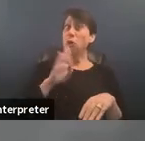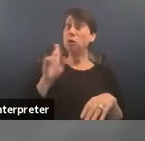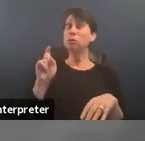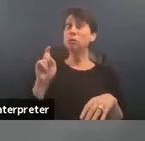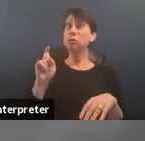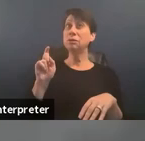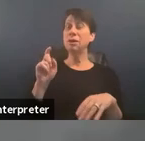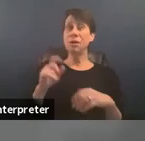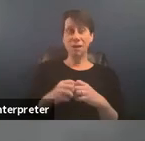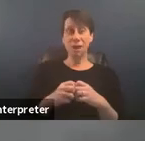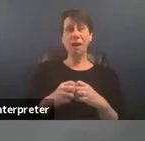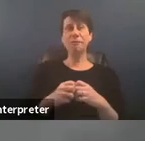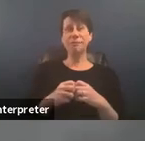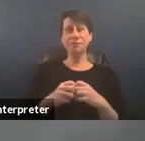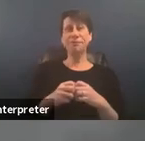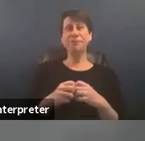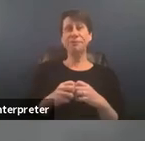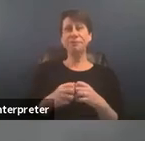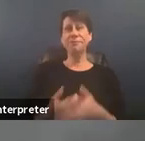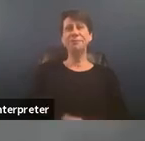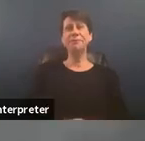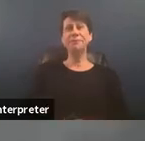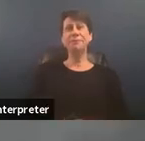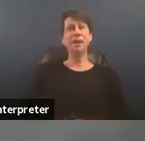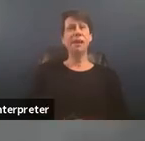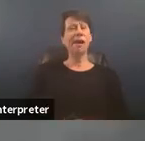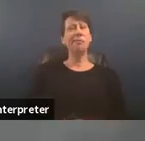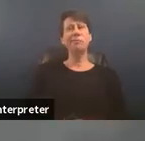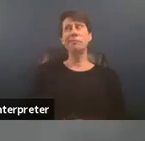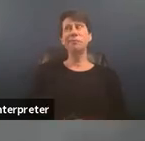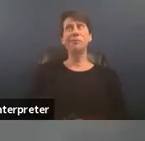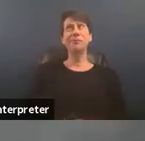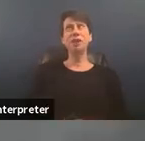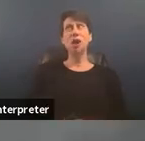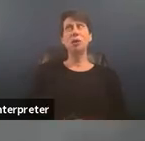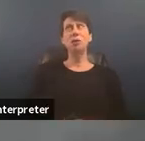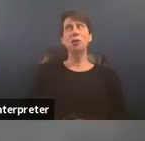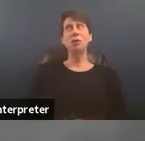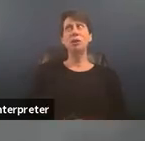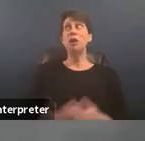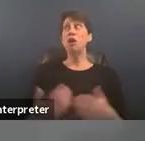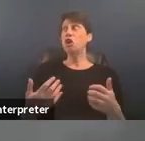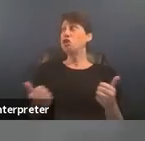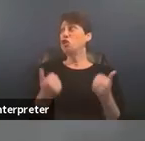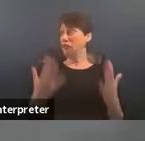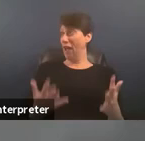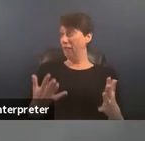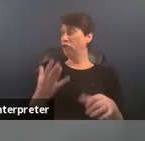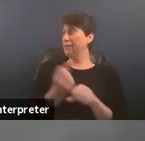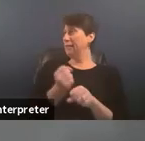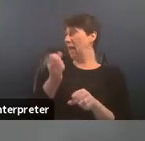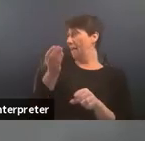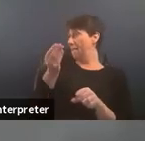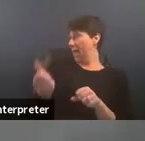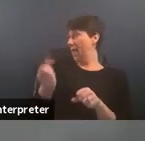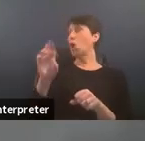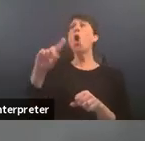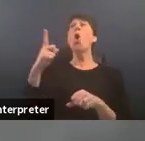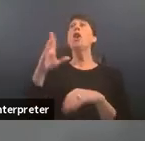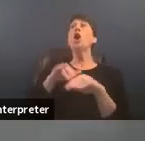survivors um you know uh play unpaid roles or do we only call on survivors